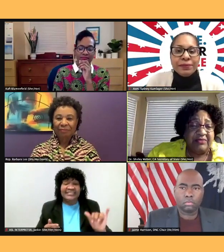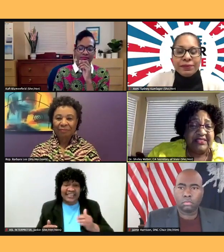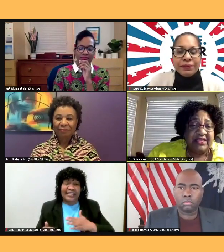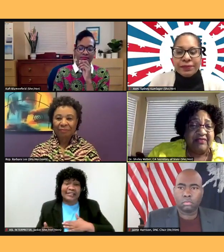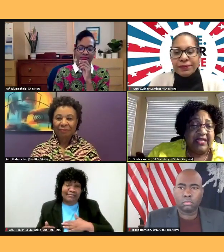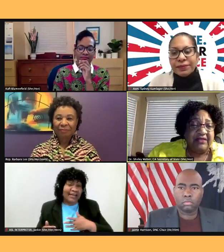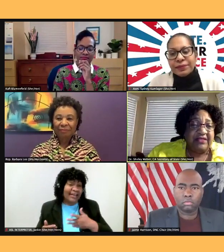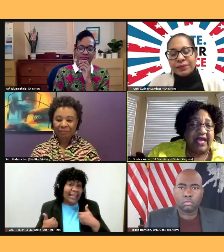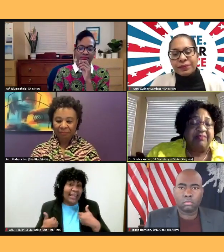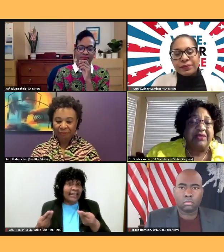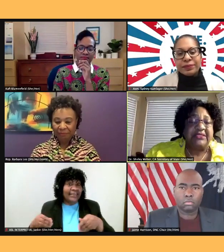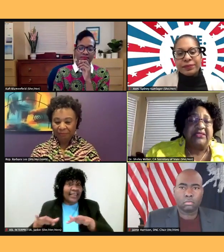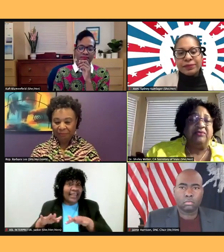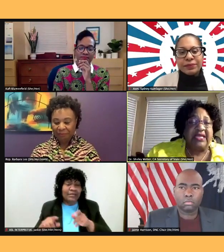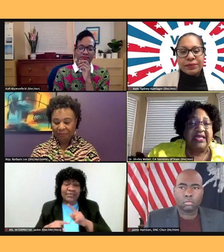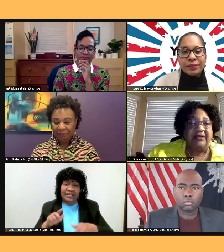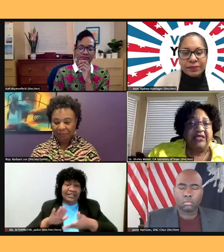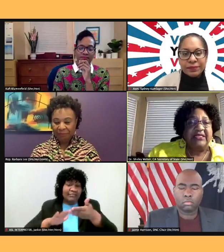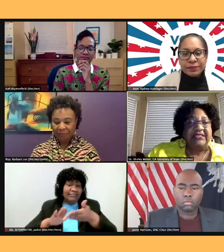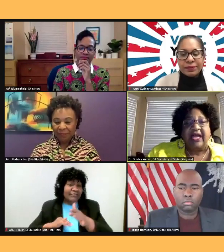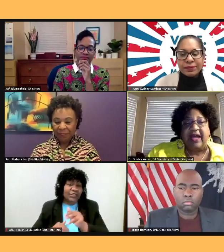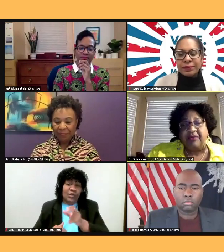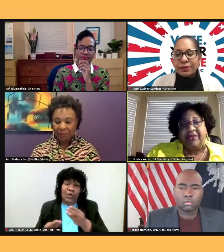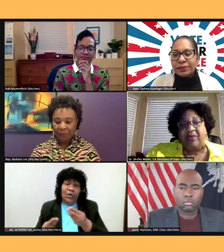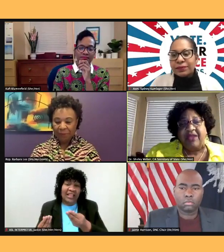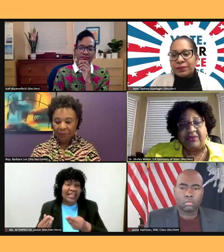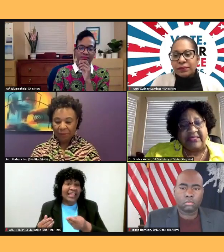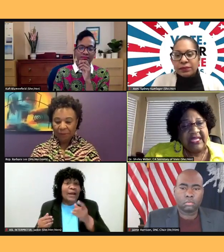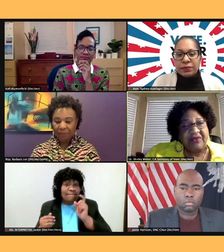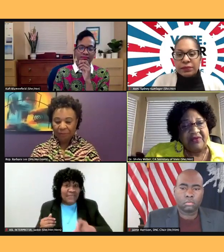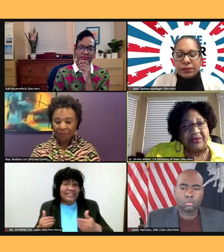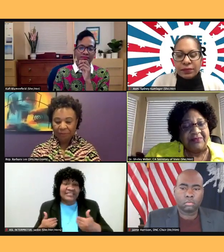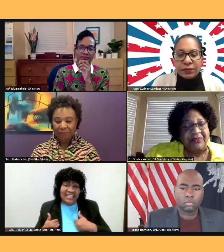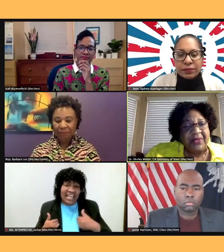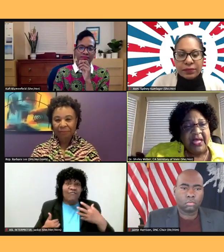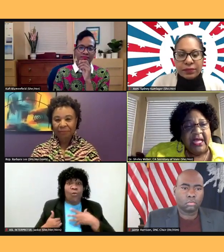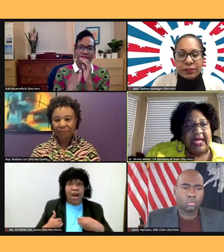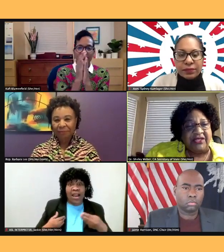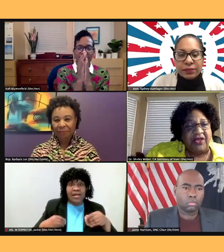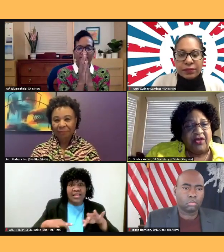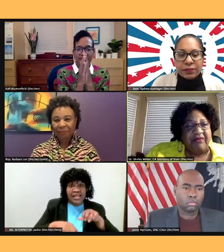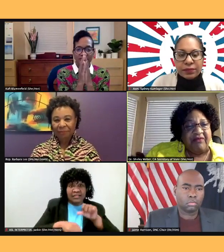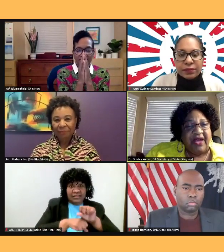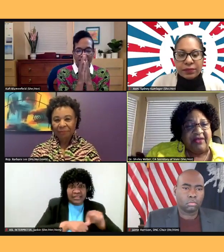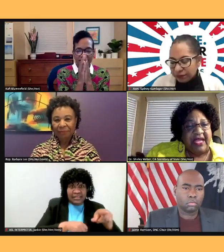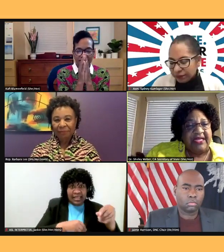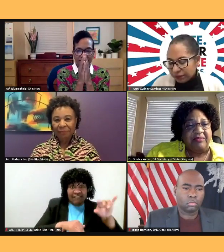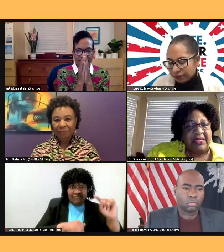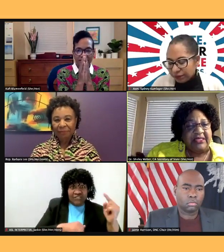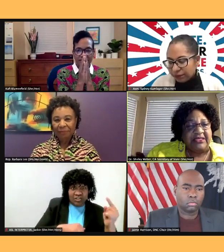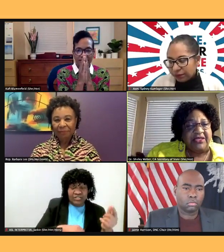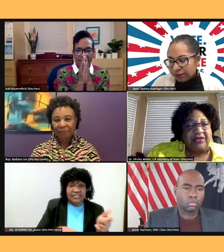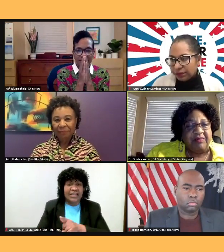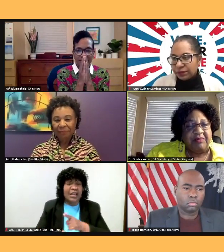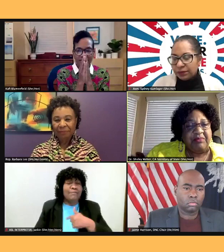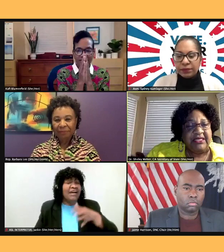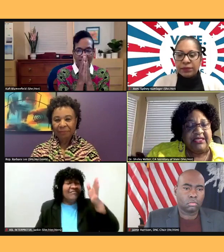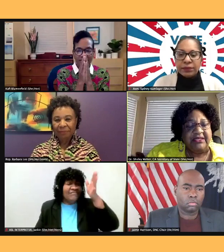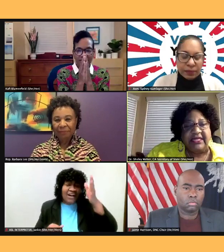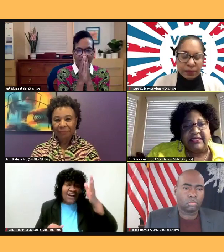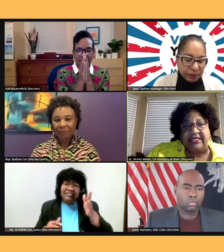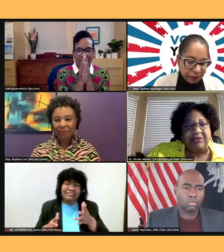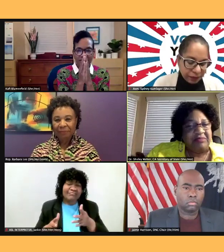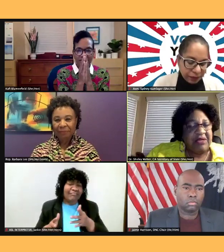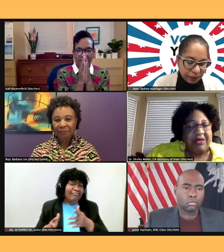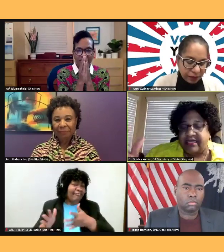to operate its own land unless it operated white folks land first. And so my father hated being a sharecropper, but he, nonetheless, he was married